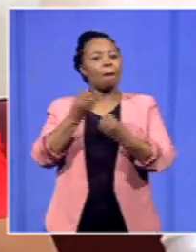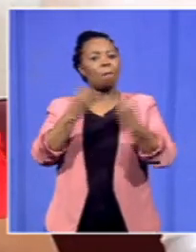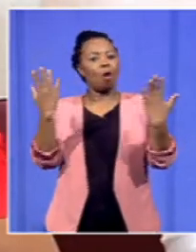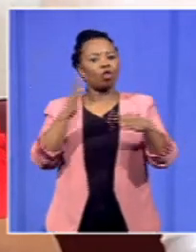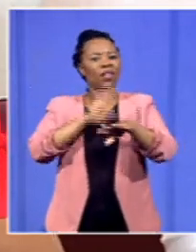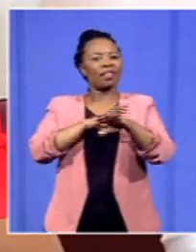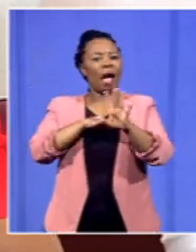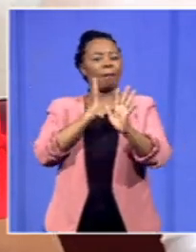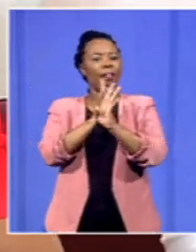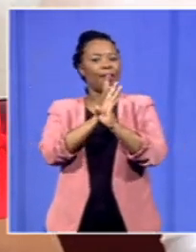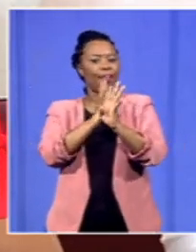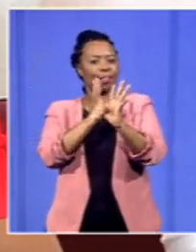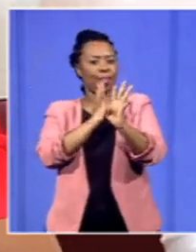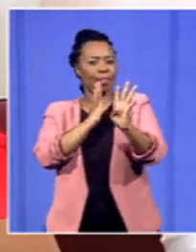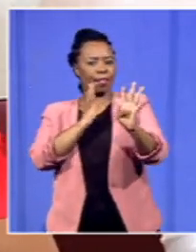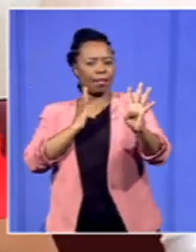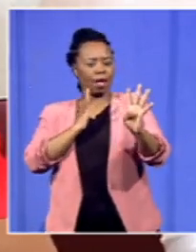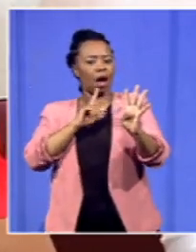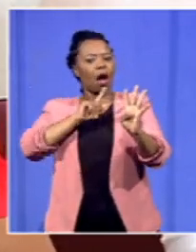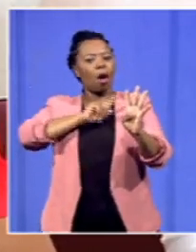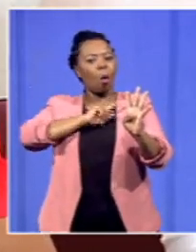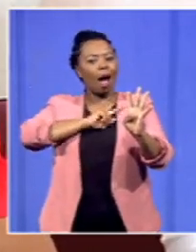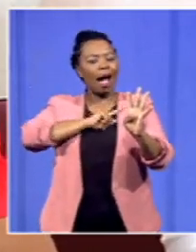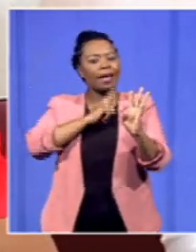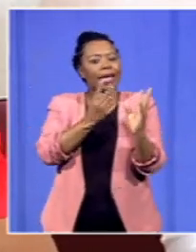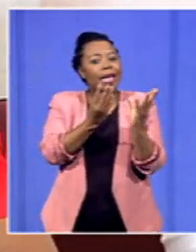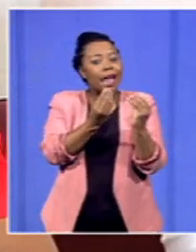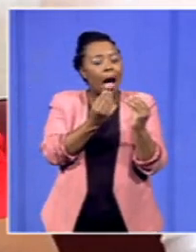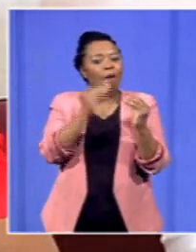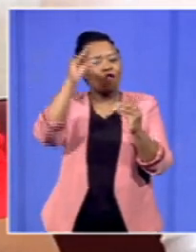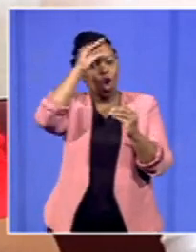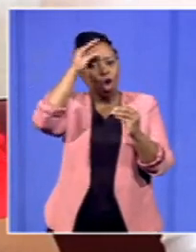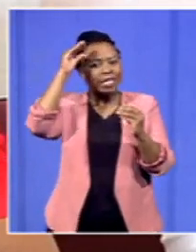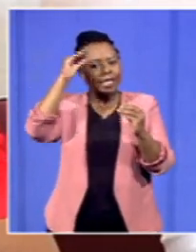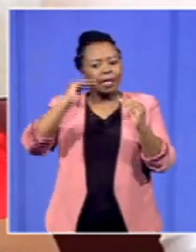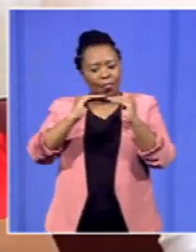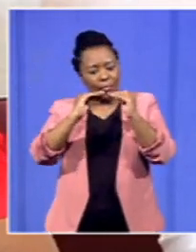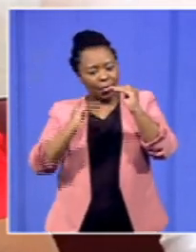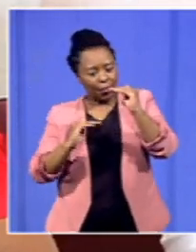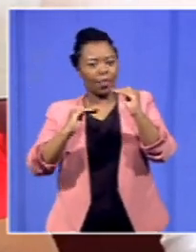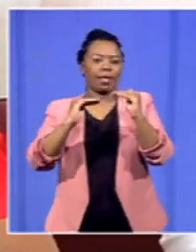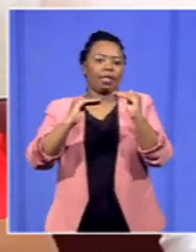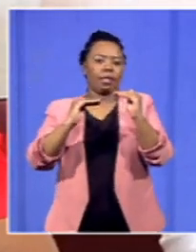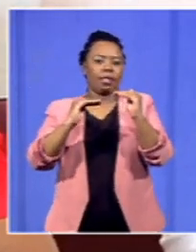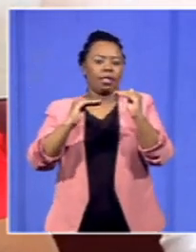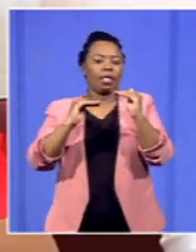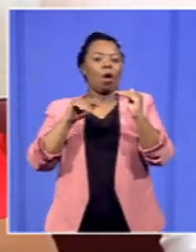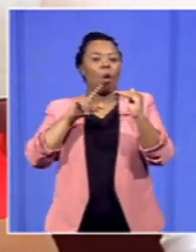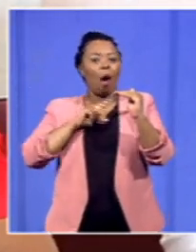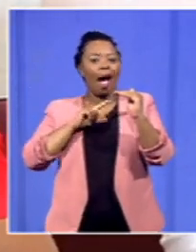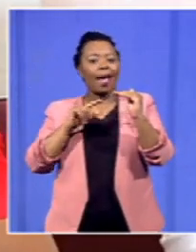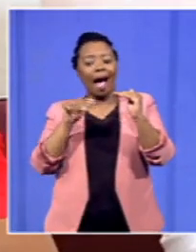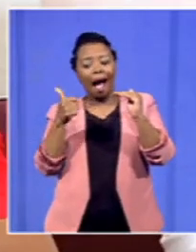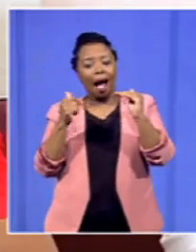queuing because there has been a reduction in the number of nurses that were providing services to make sure